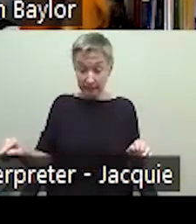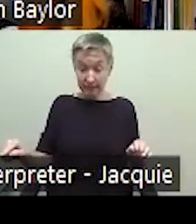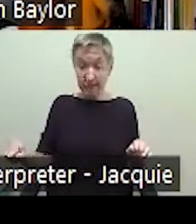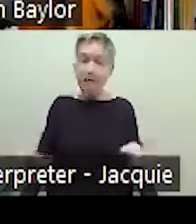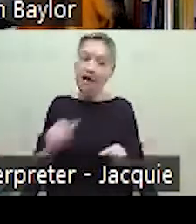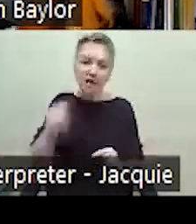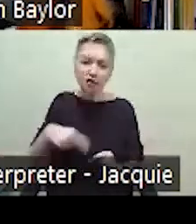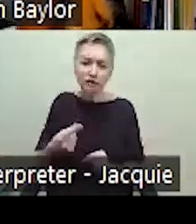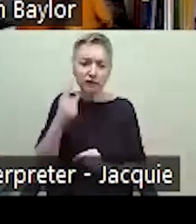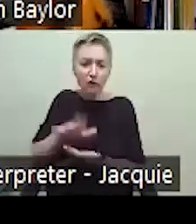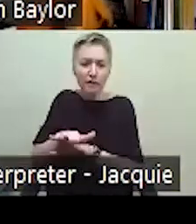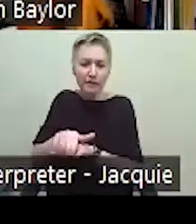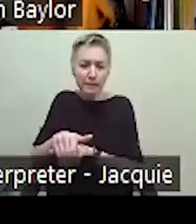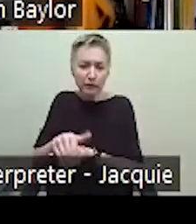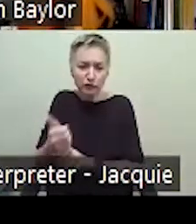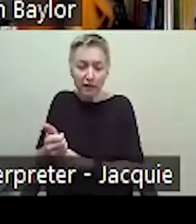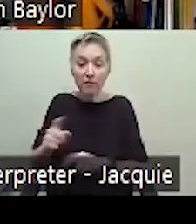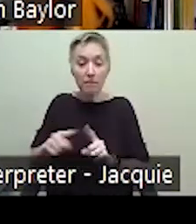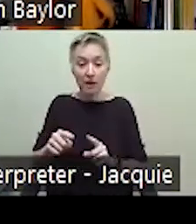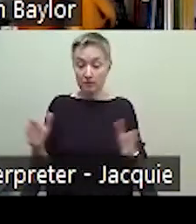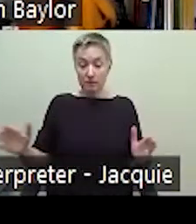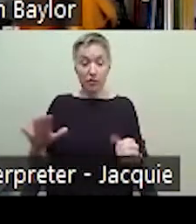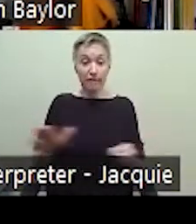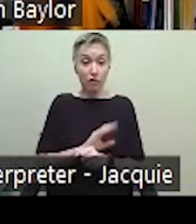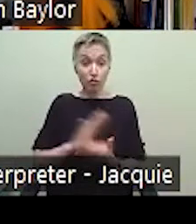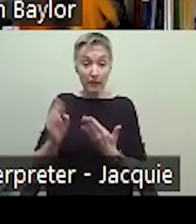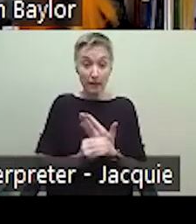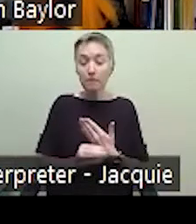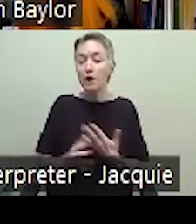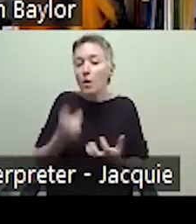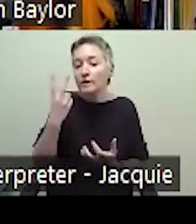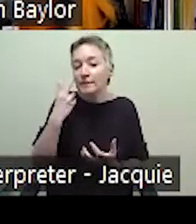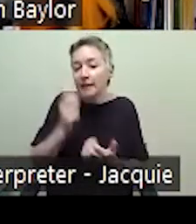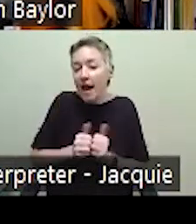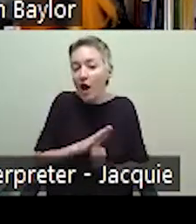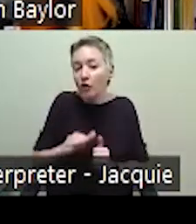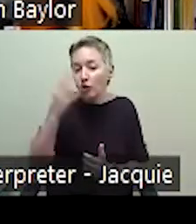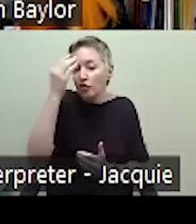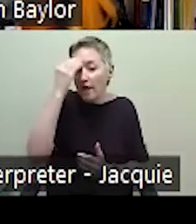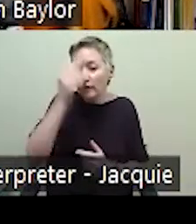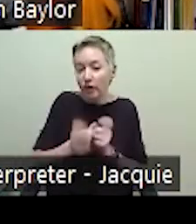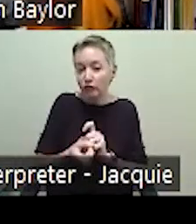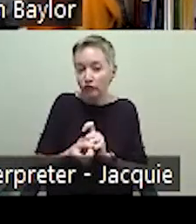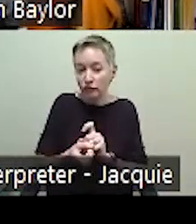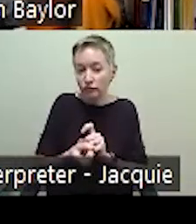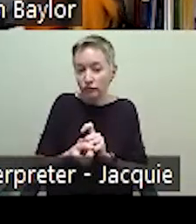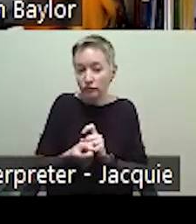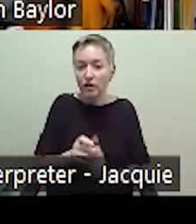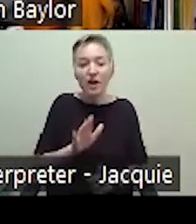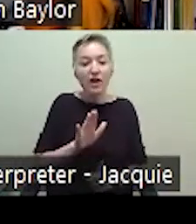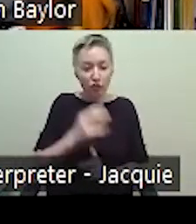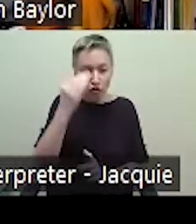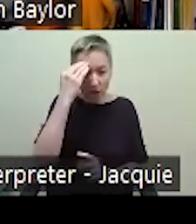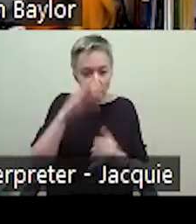the simulation, but the entire curriculum, is a change in their knowledge. Right? Their knowledge about poverty,